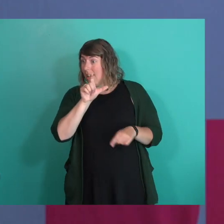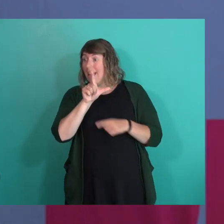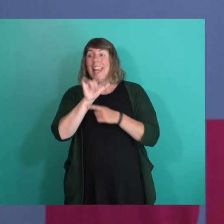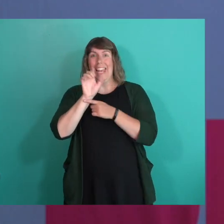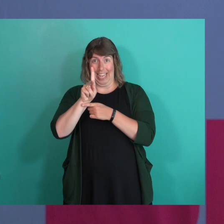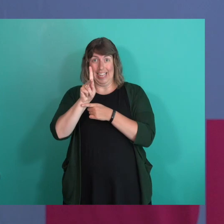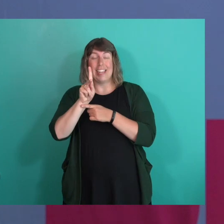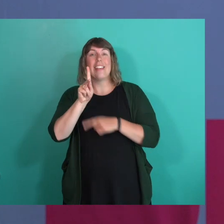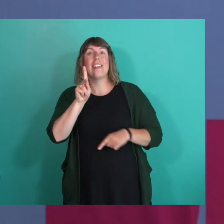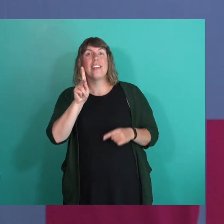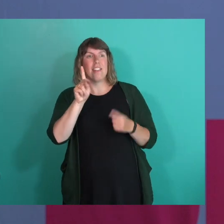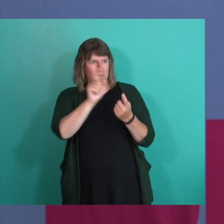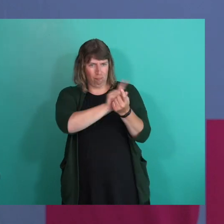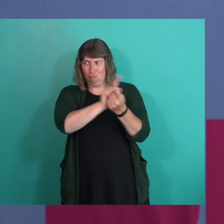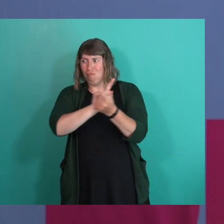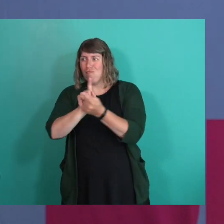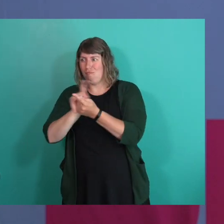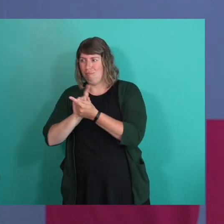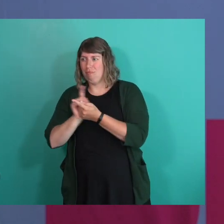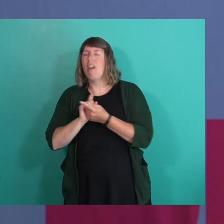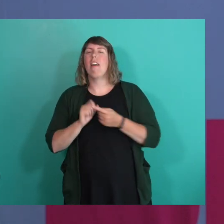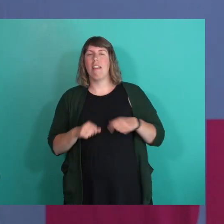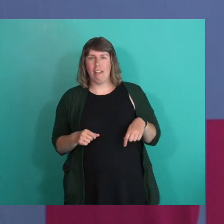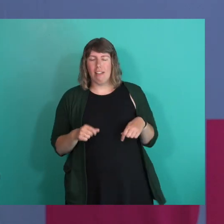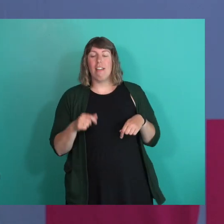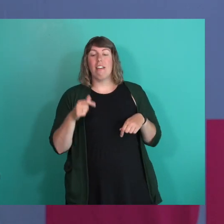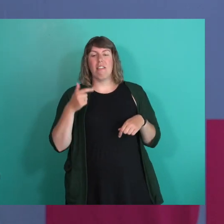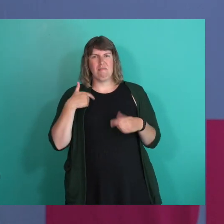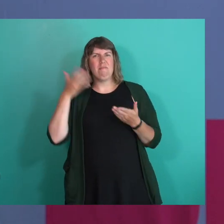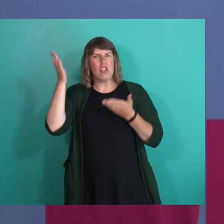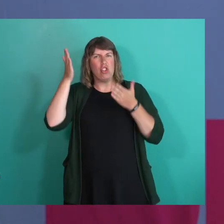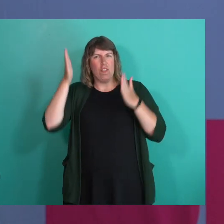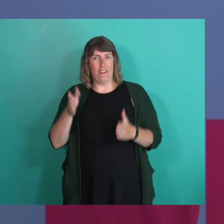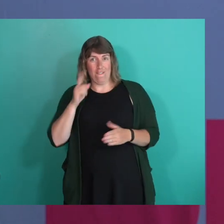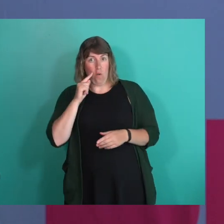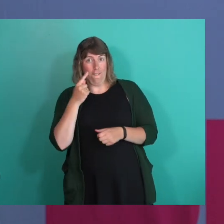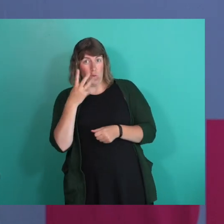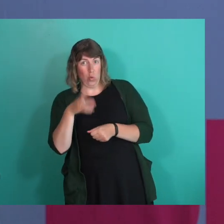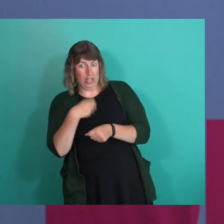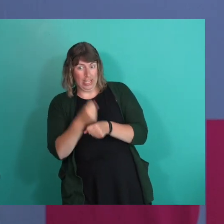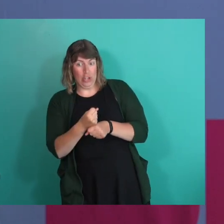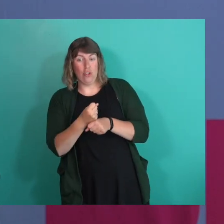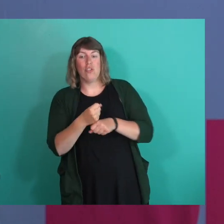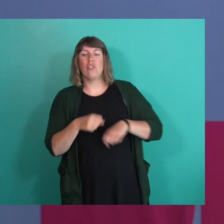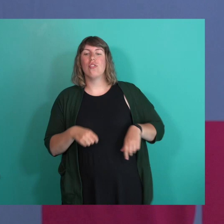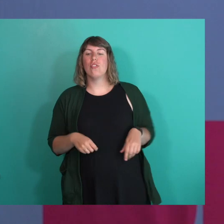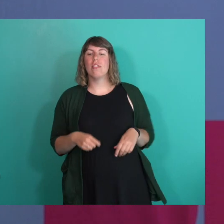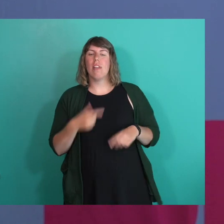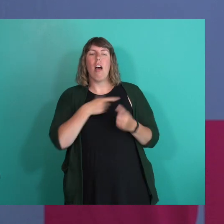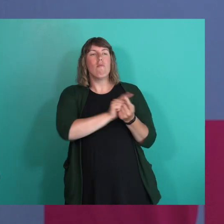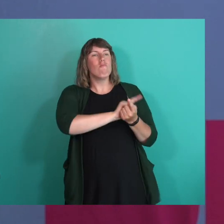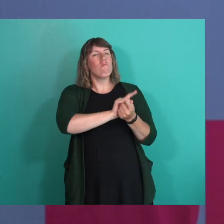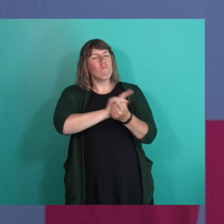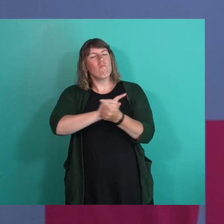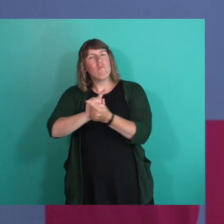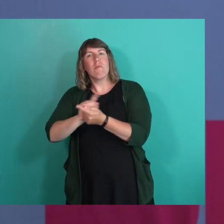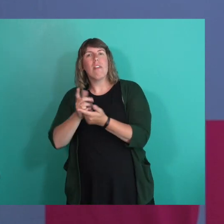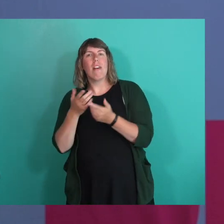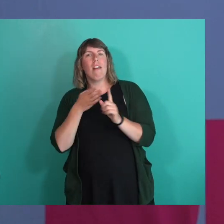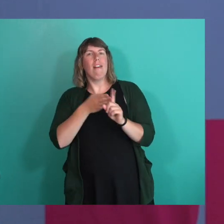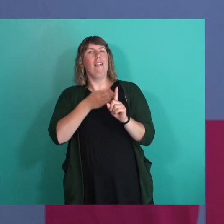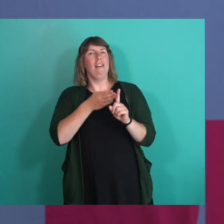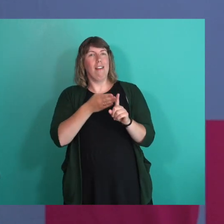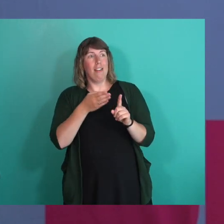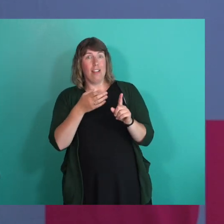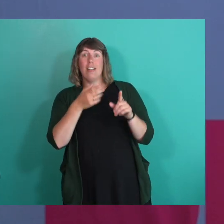started to meet people. And I had been a server for a few years. And so I just kind of, as I was getting to know people and becoming a regular,